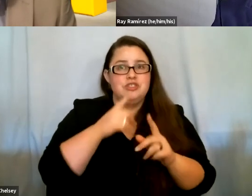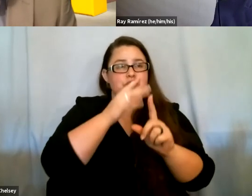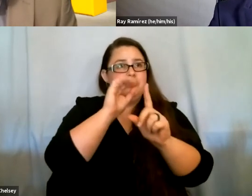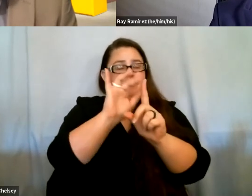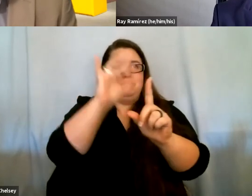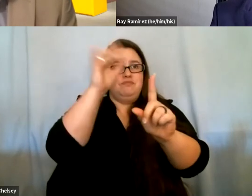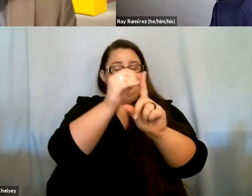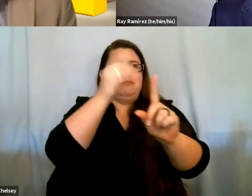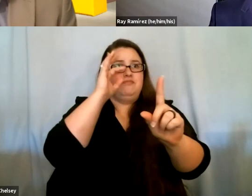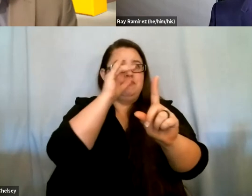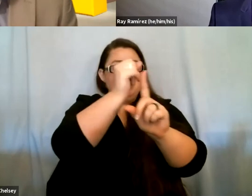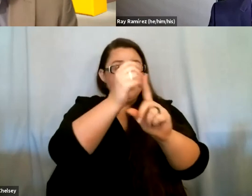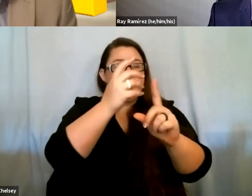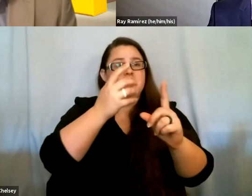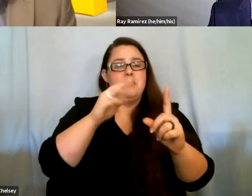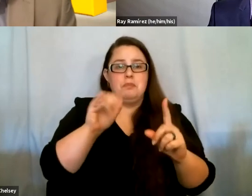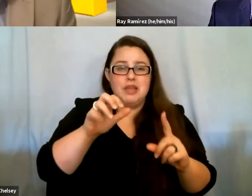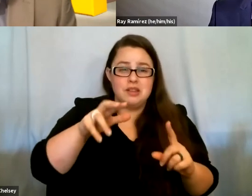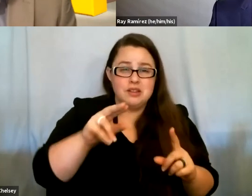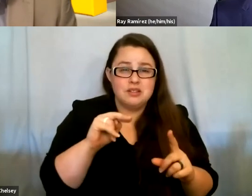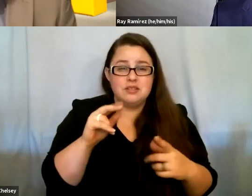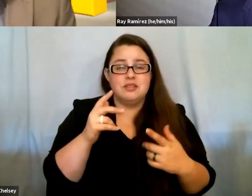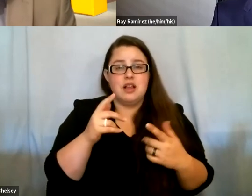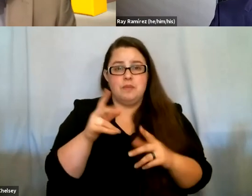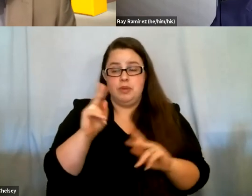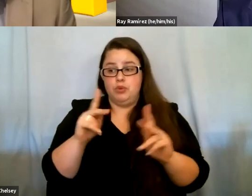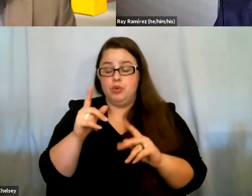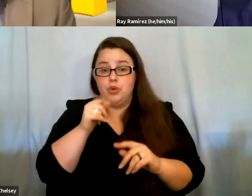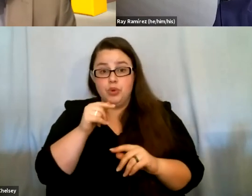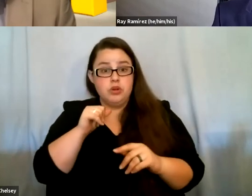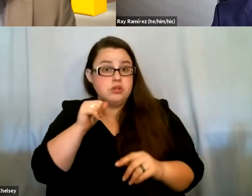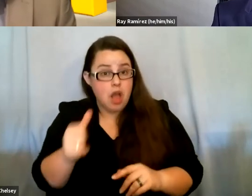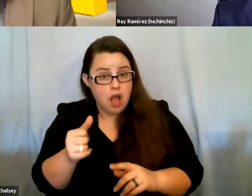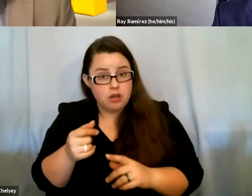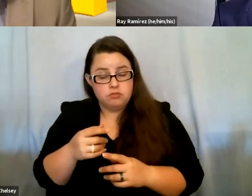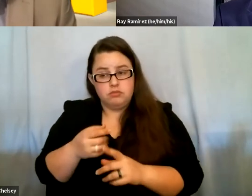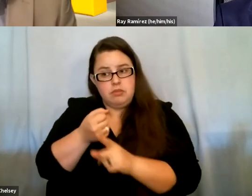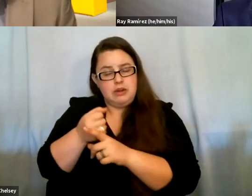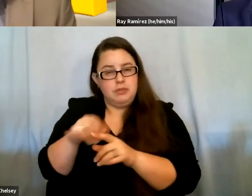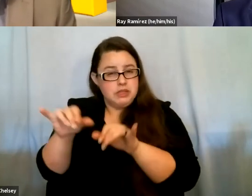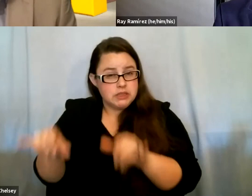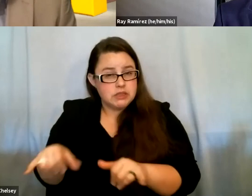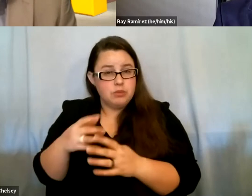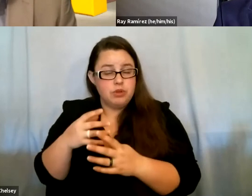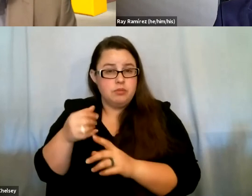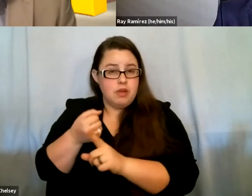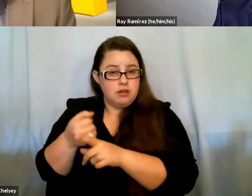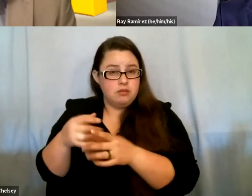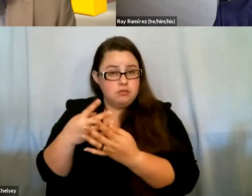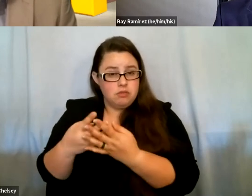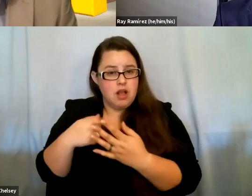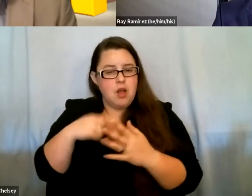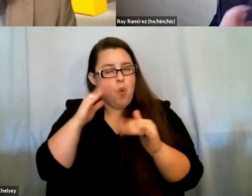committee members who are non-carceral impacted or formerly incarcerated individuals, I trust that this opening